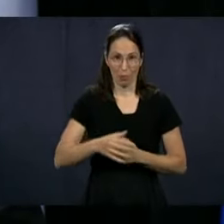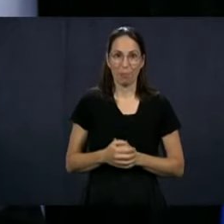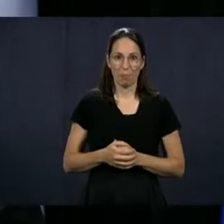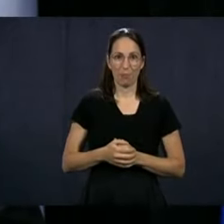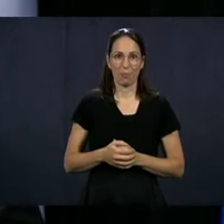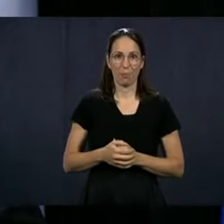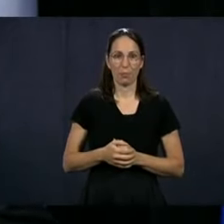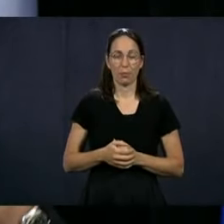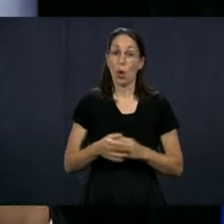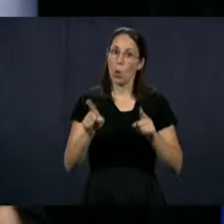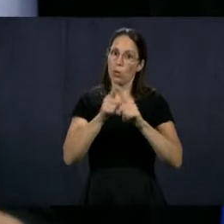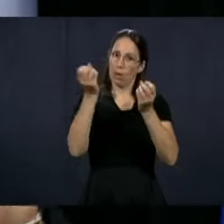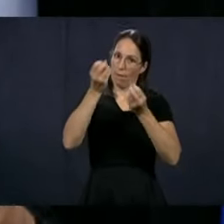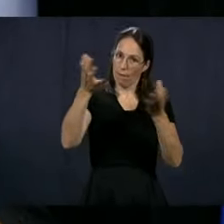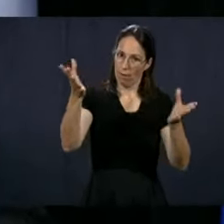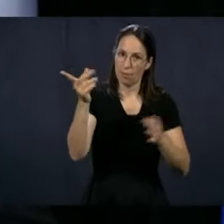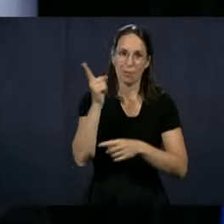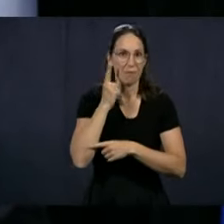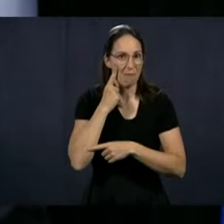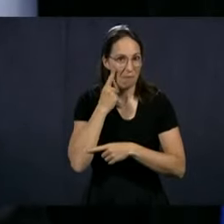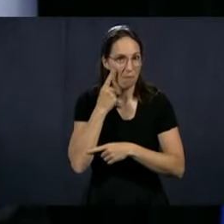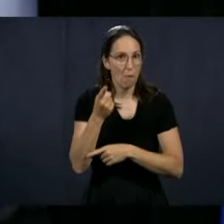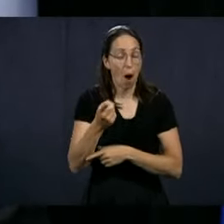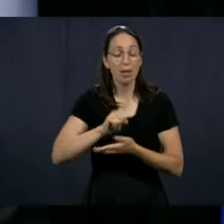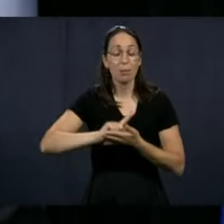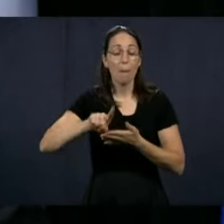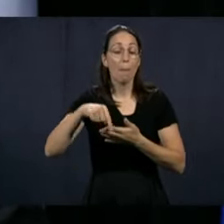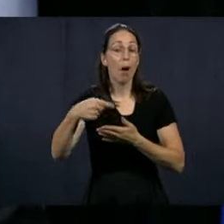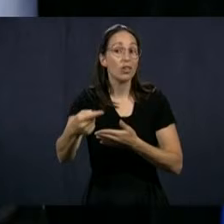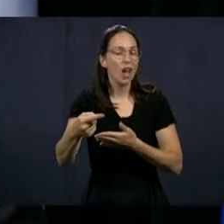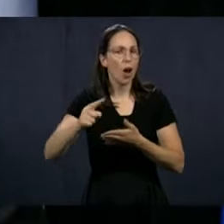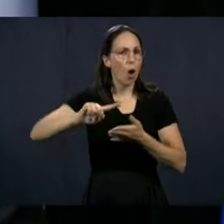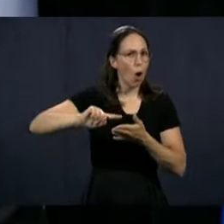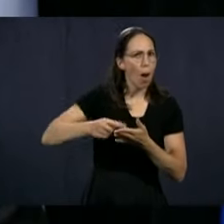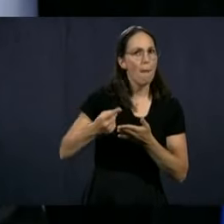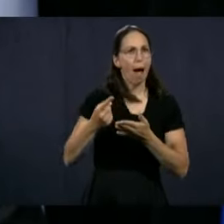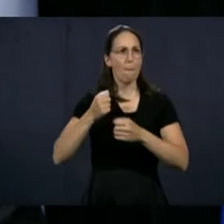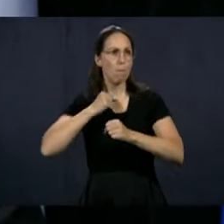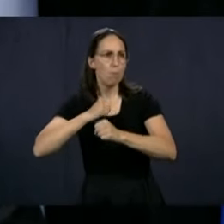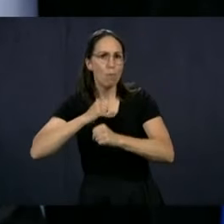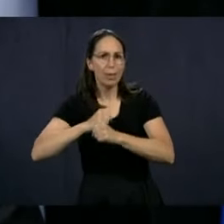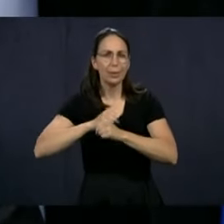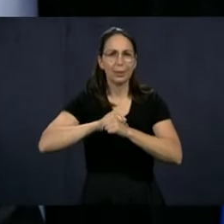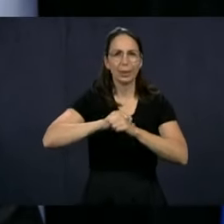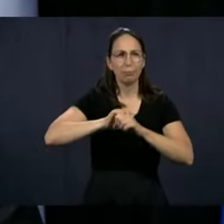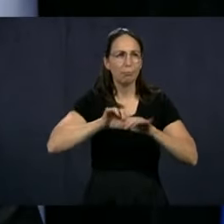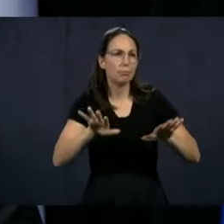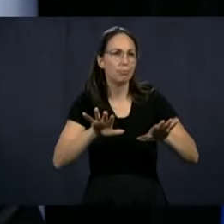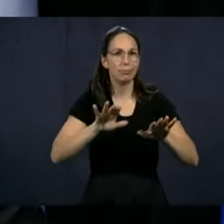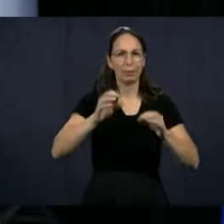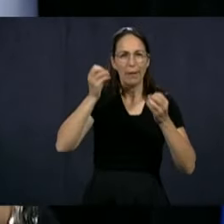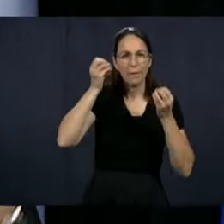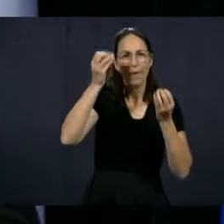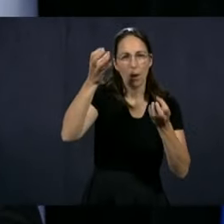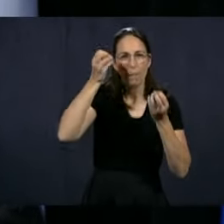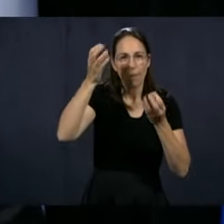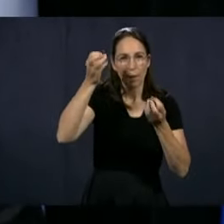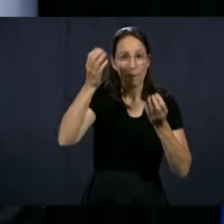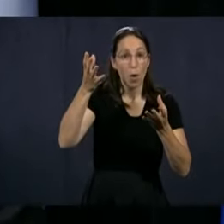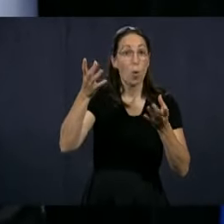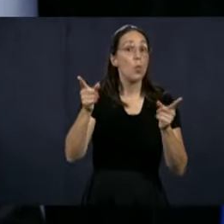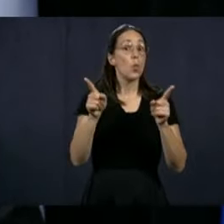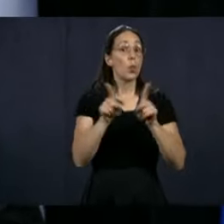And I wish to say, you will see as of next week, there will be an advertisement